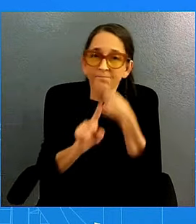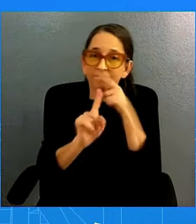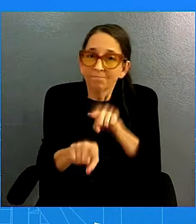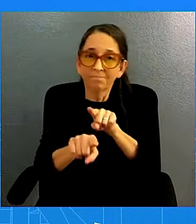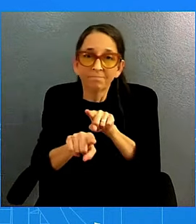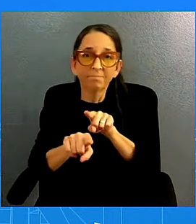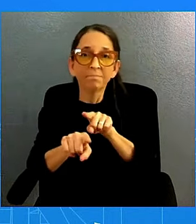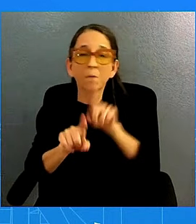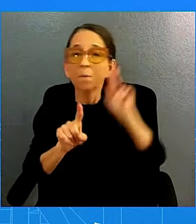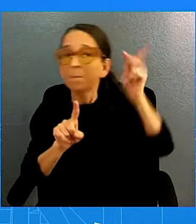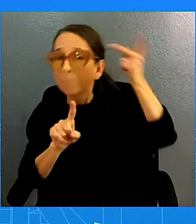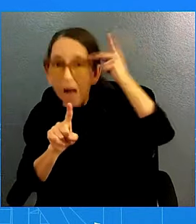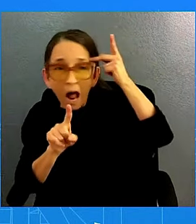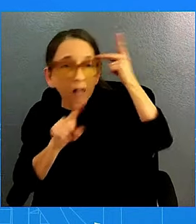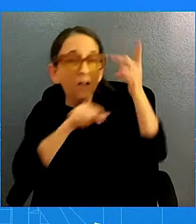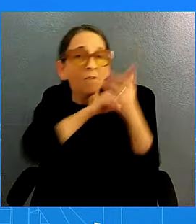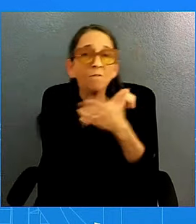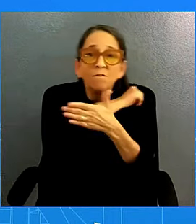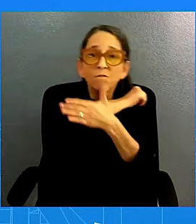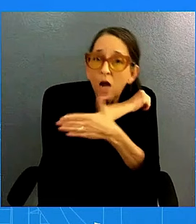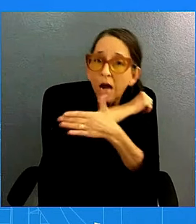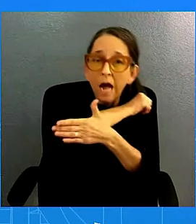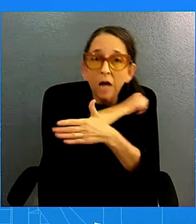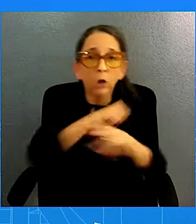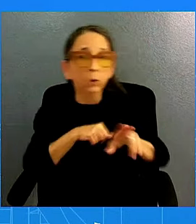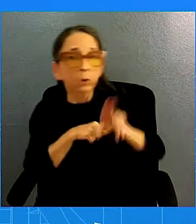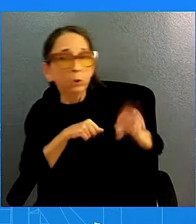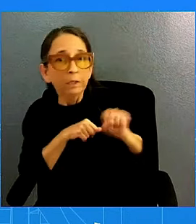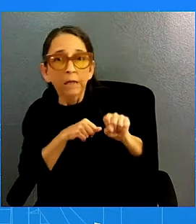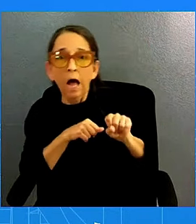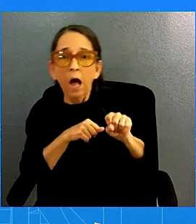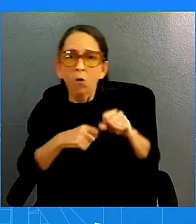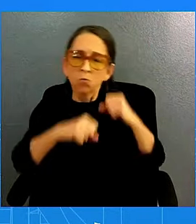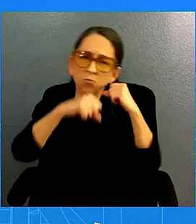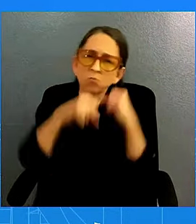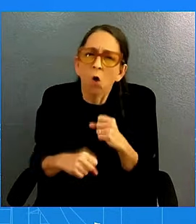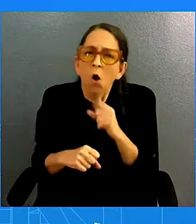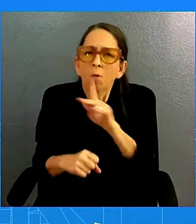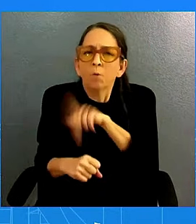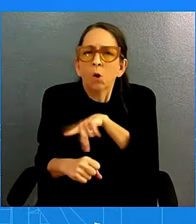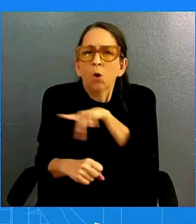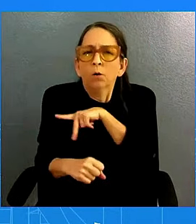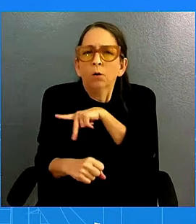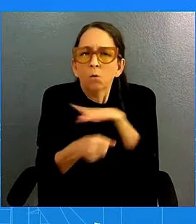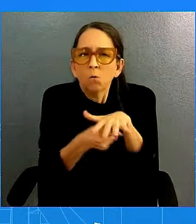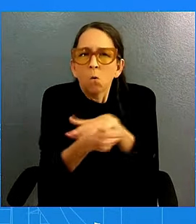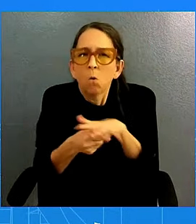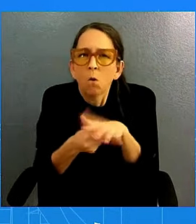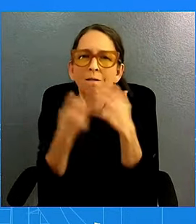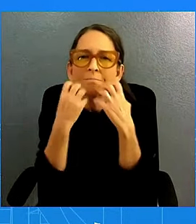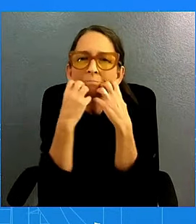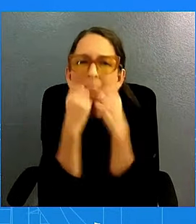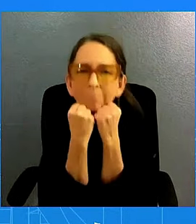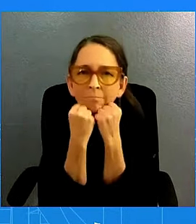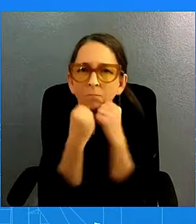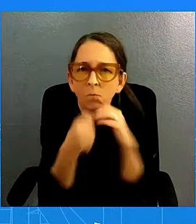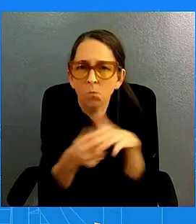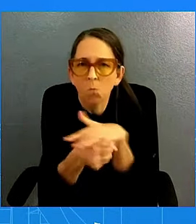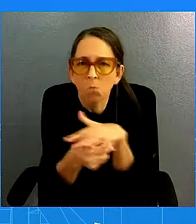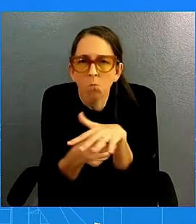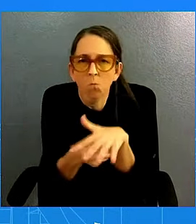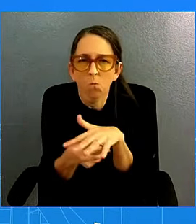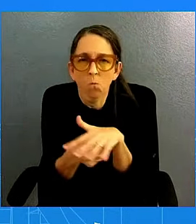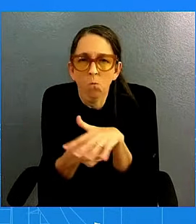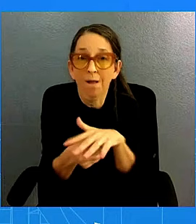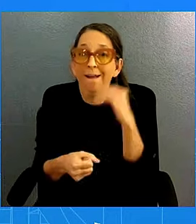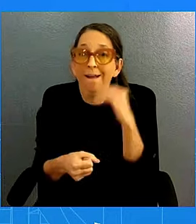personal. Right? It is very much local. It is very much personal. And if you think about this, it's that the President has developed